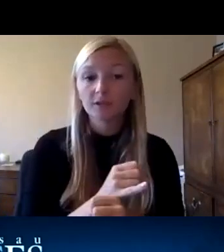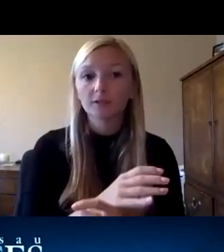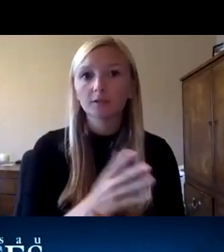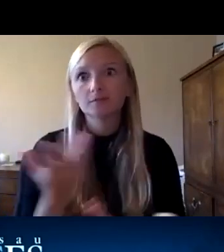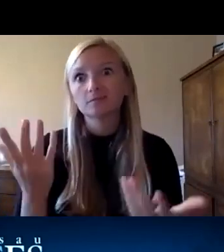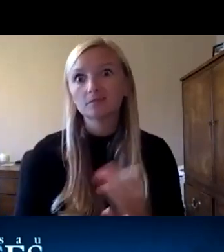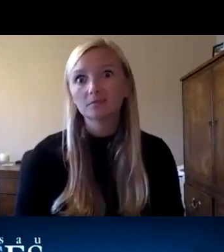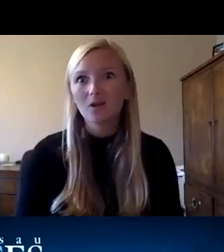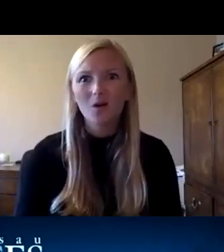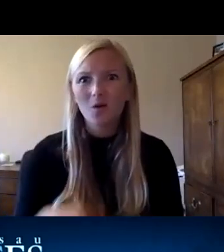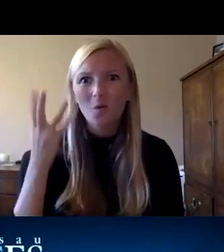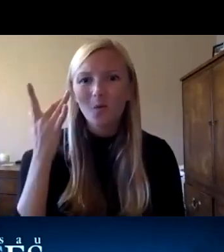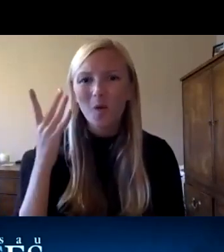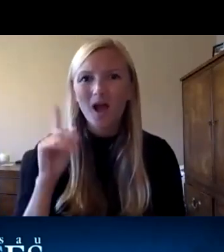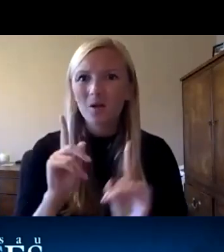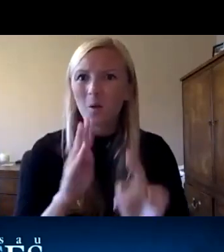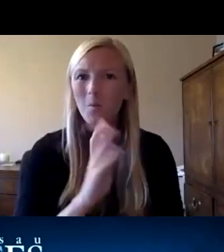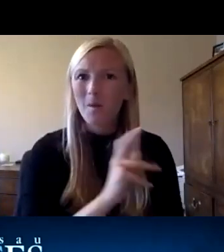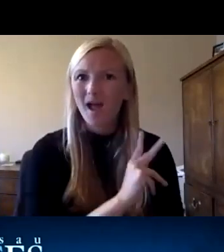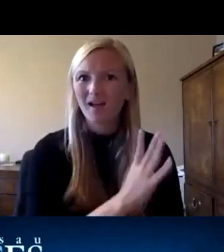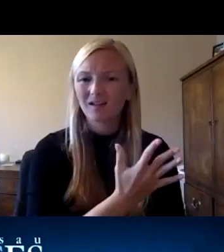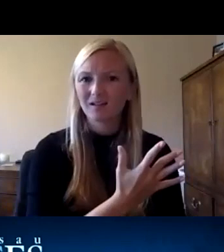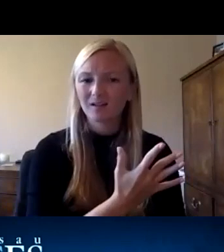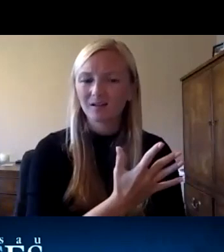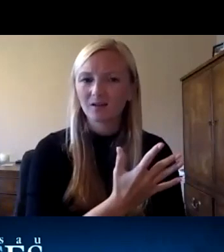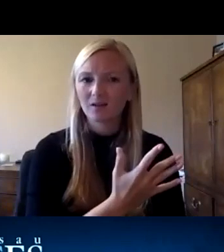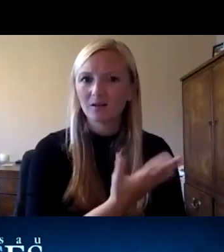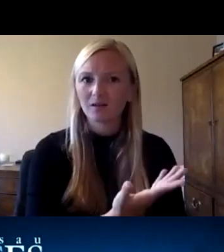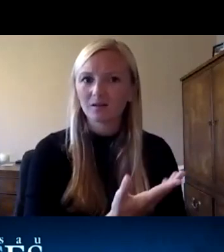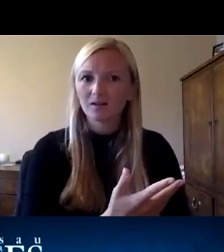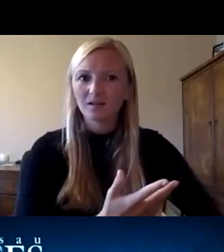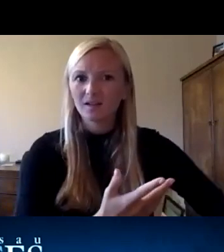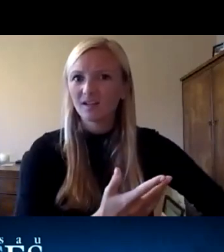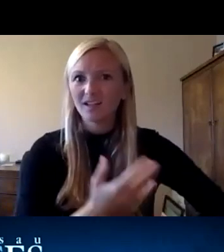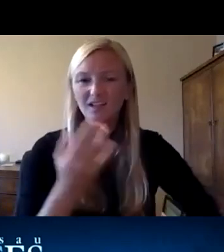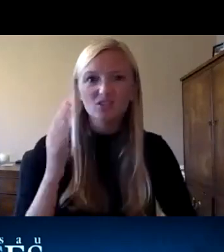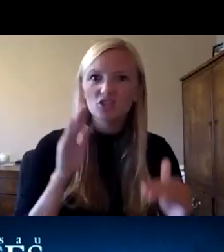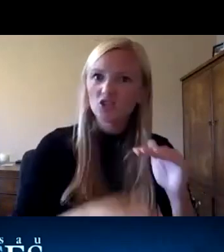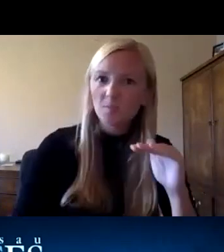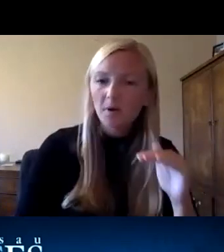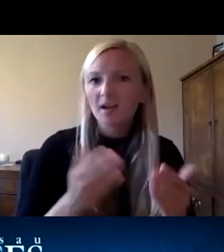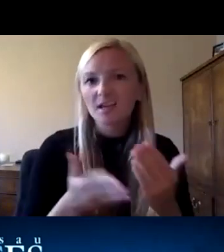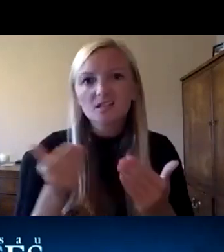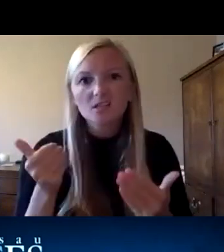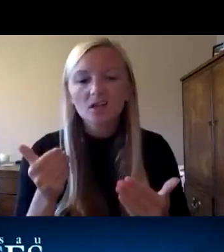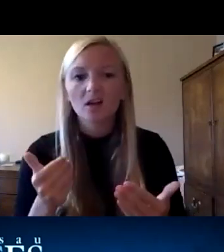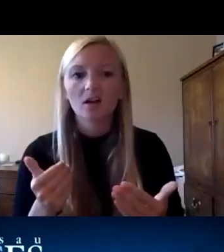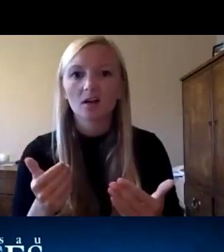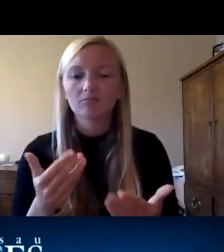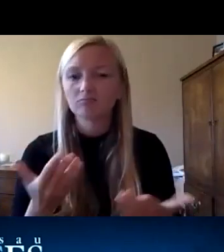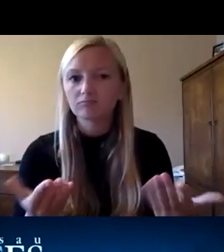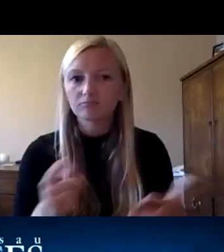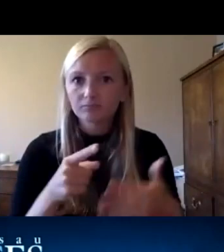like why would we want to go back why would we want to do things the way we used to it's cheaper it's easier it's more convenient to be offering things